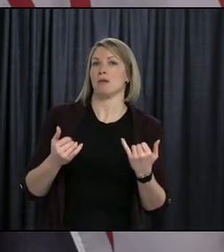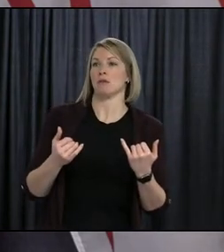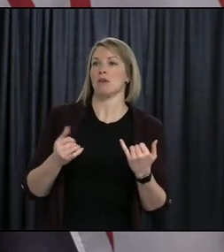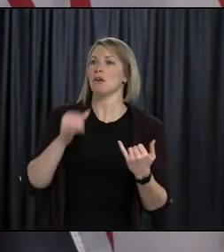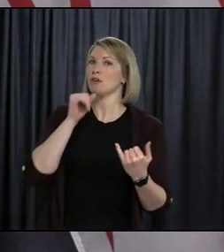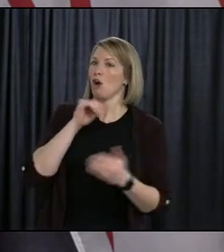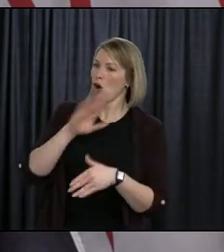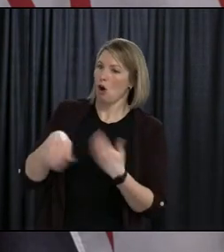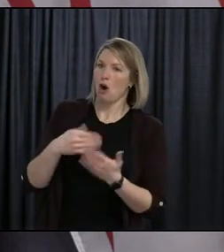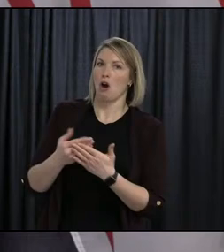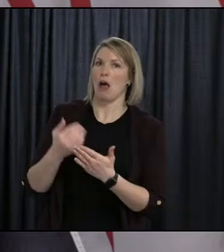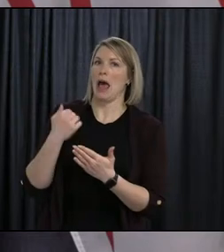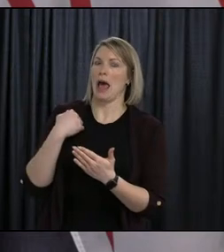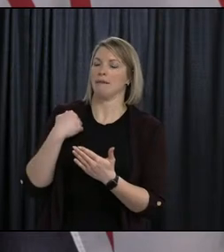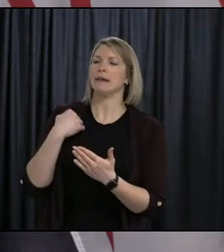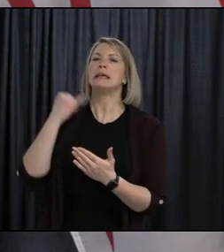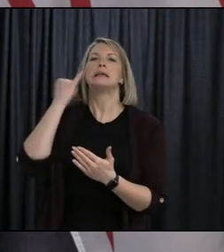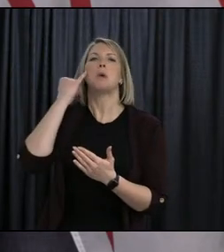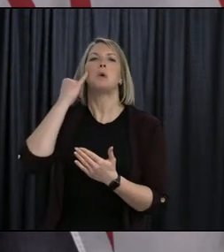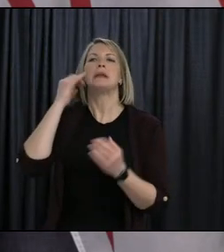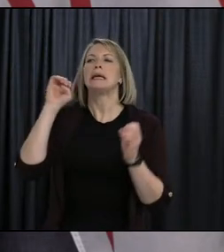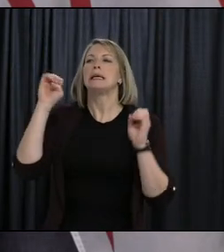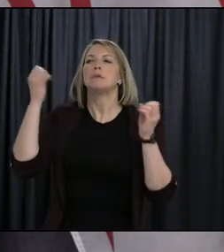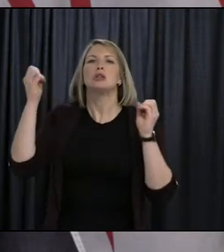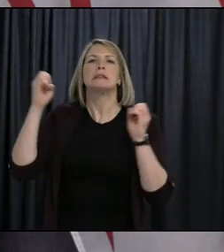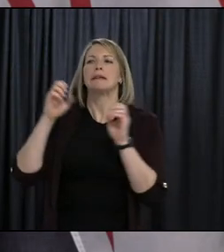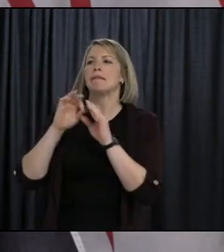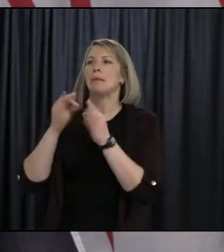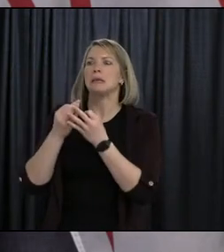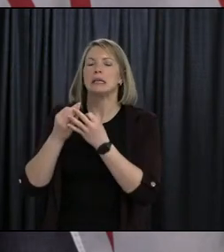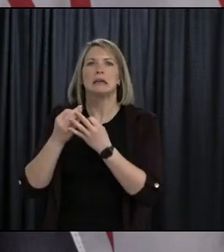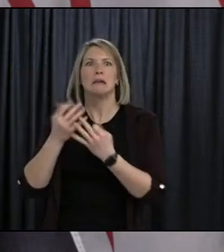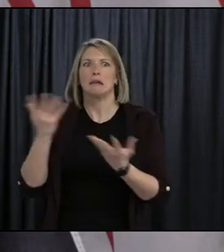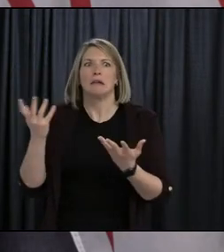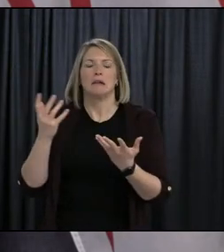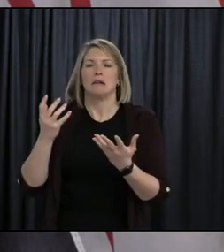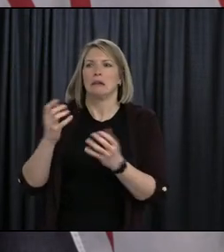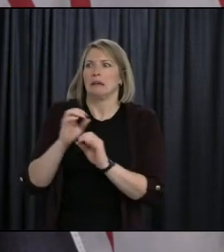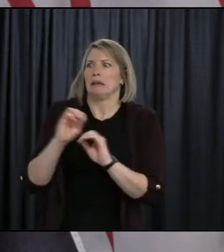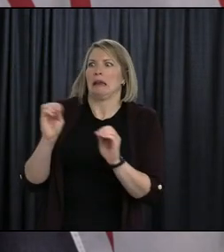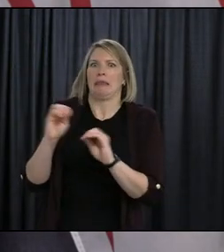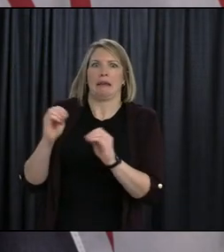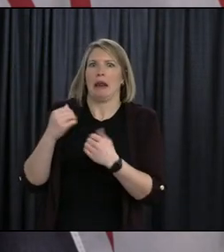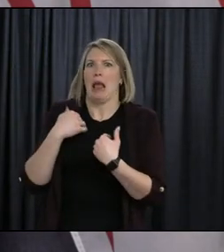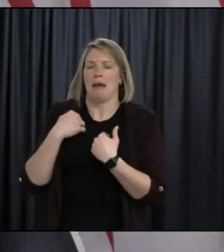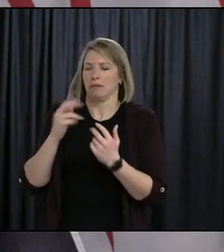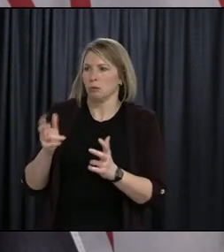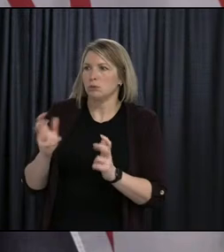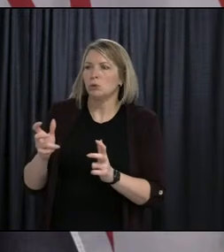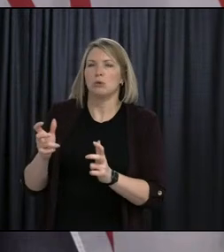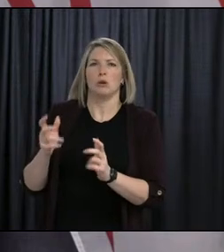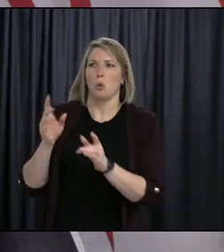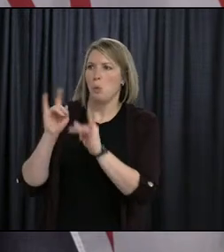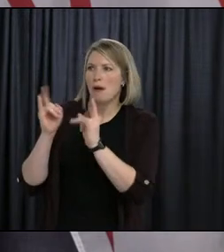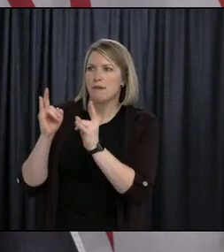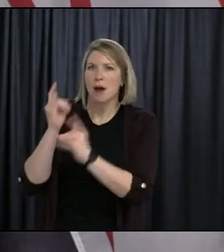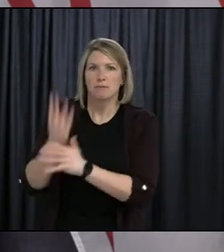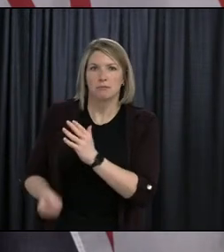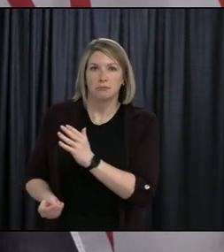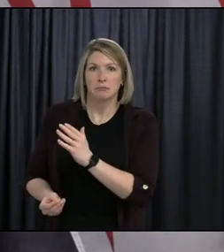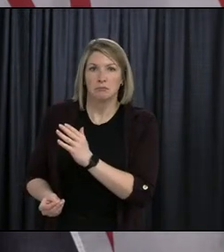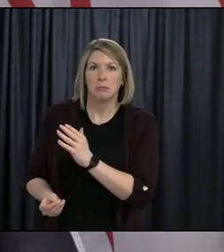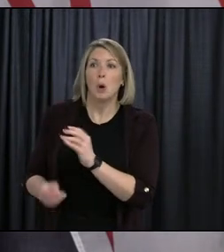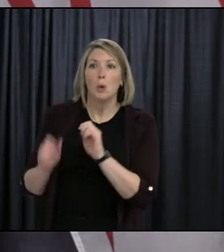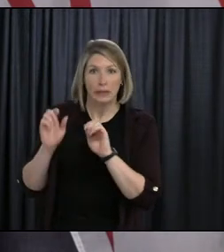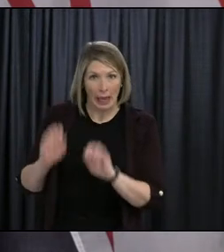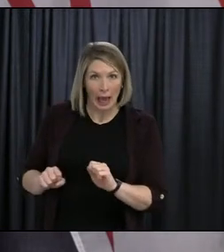for emergencies, and so we, you know, if there is a parent out there who didn't identify in the previous two rounds, we can still look